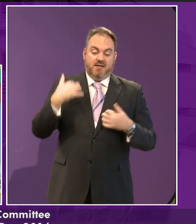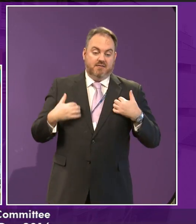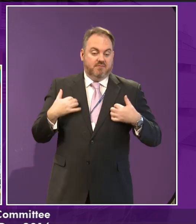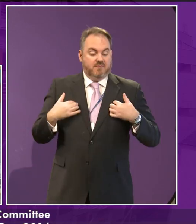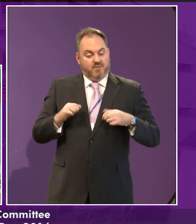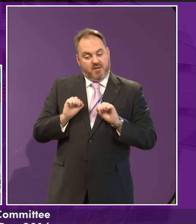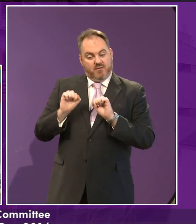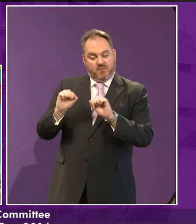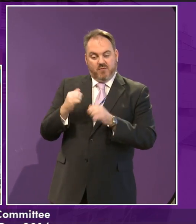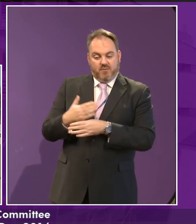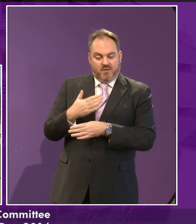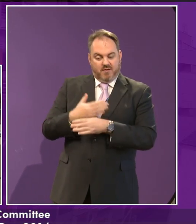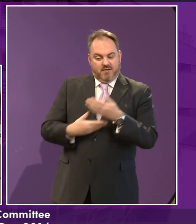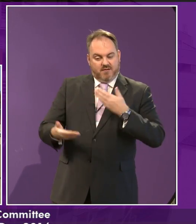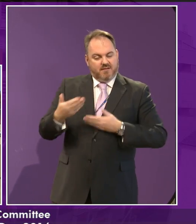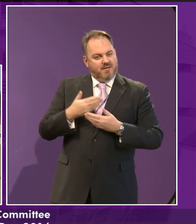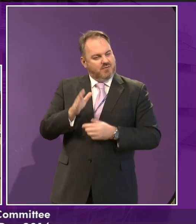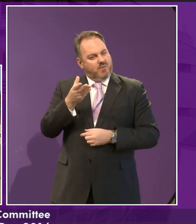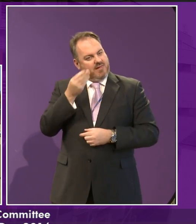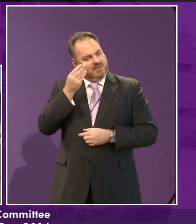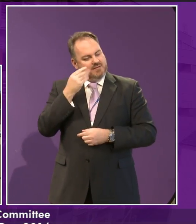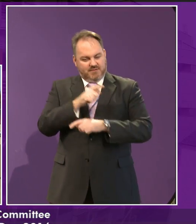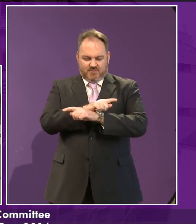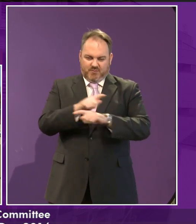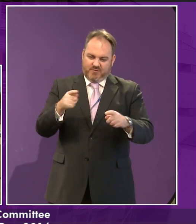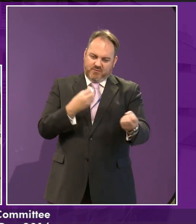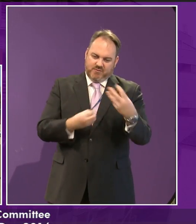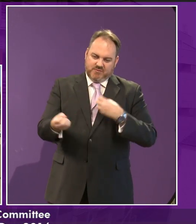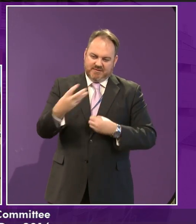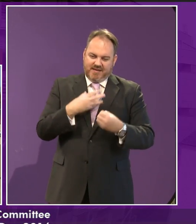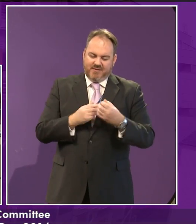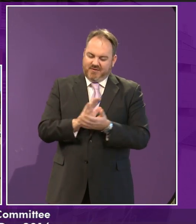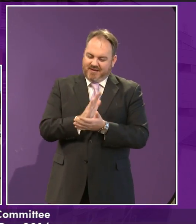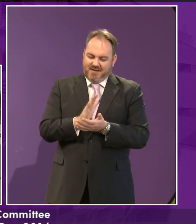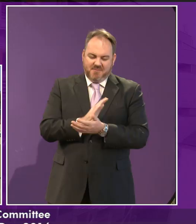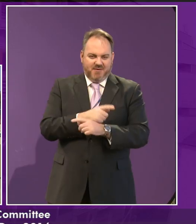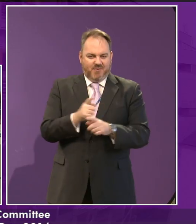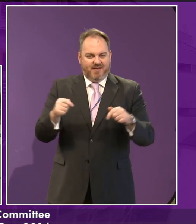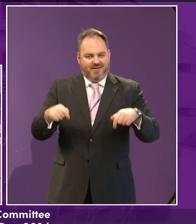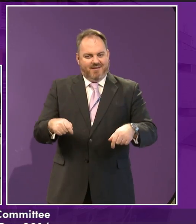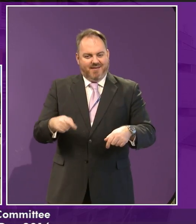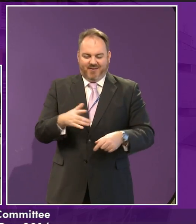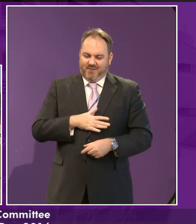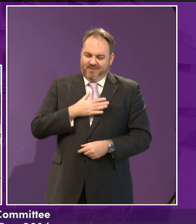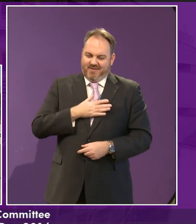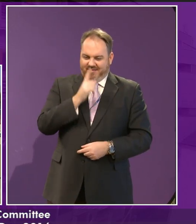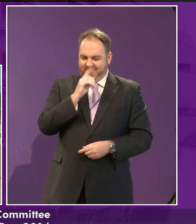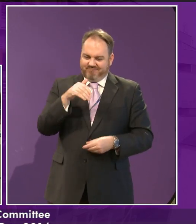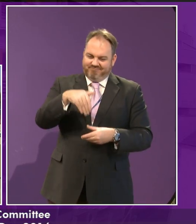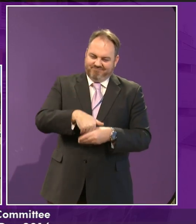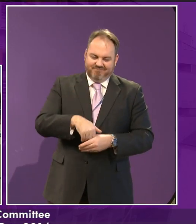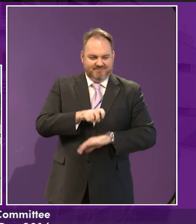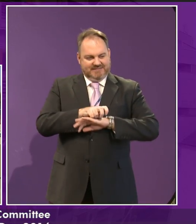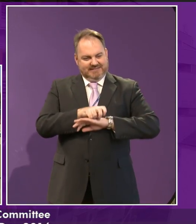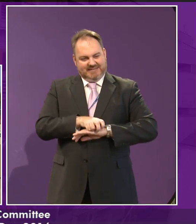going forward to hear what you've got to say. So we're really keen to have you along at committee this morning and delighted that you feel able to come and sit in